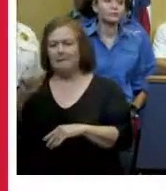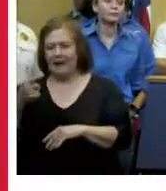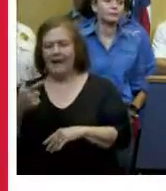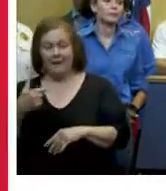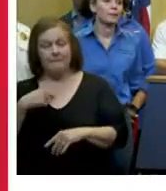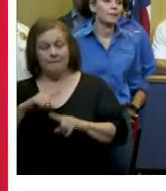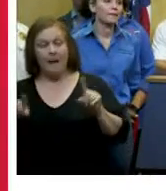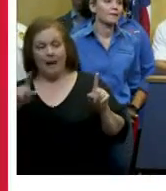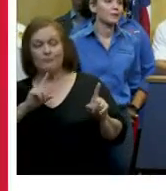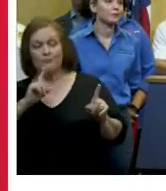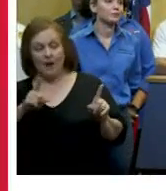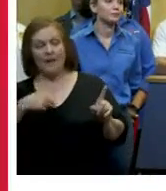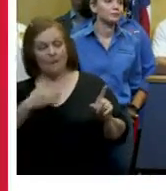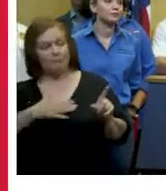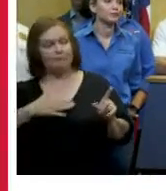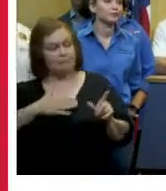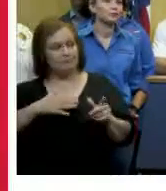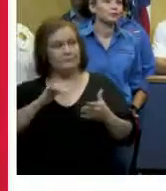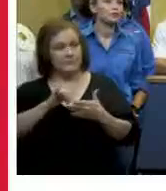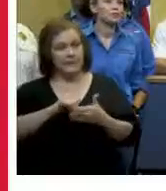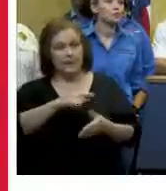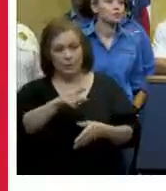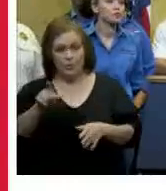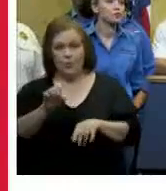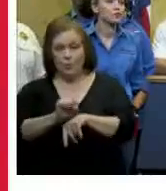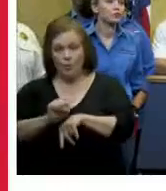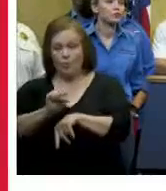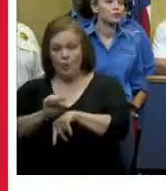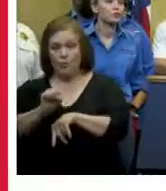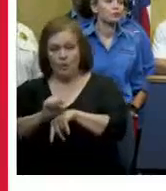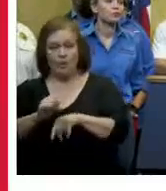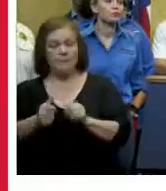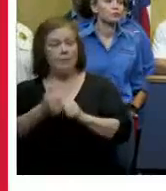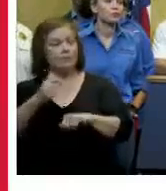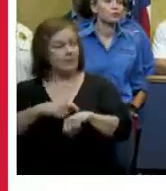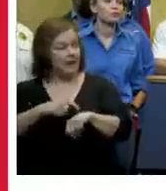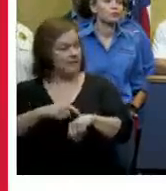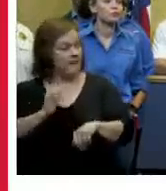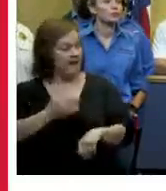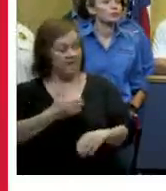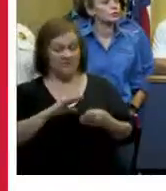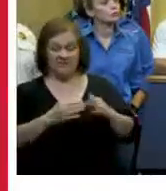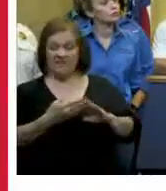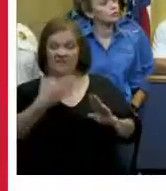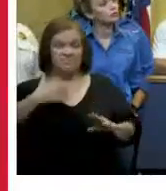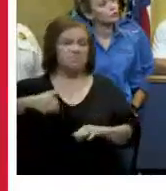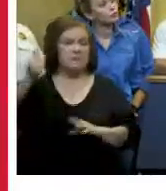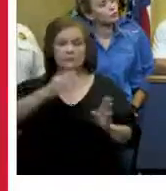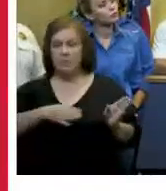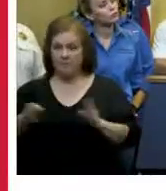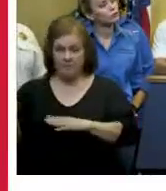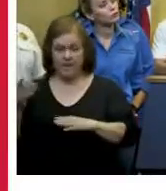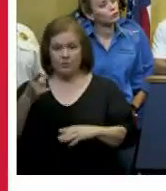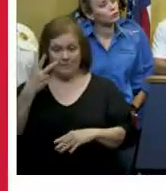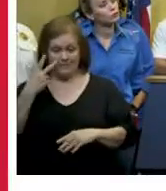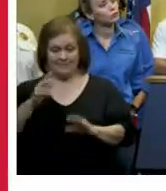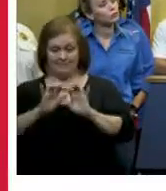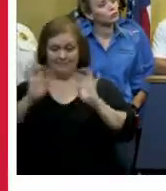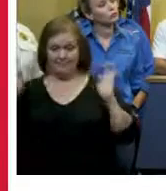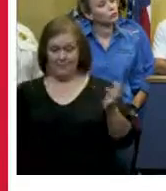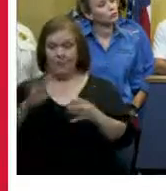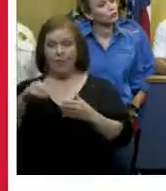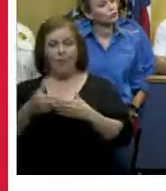amount of work that all of our citizens have done there's no other city that's better prepared that knows how to deal with this than our city and you can see from behind me